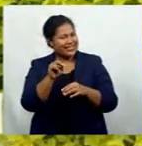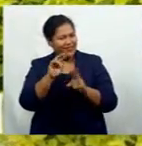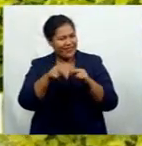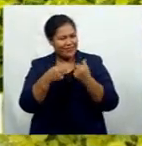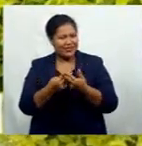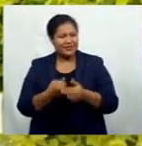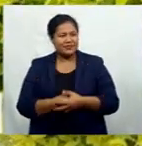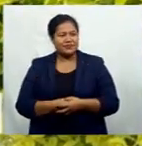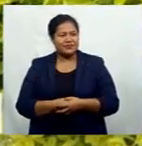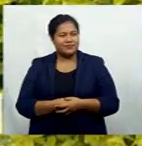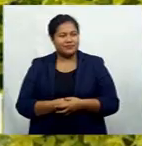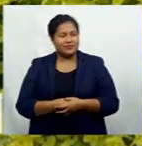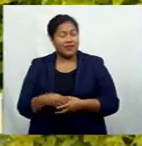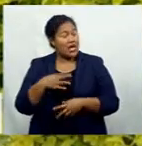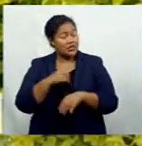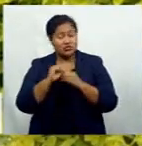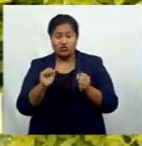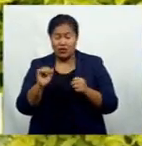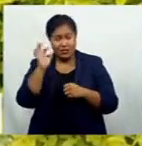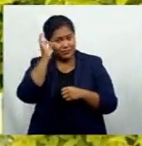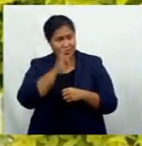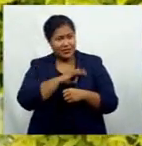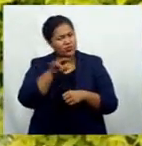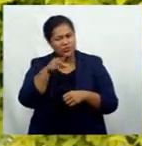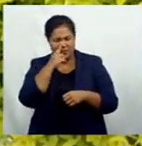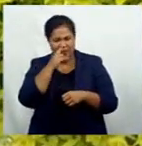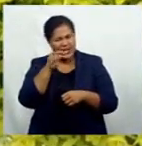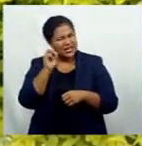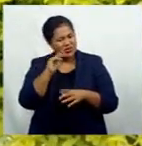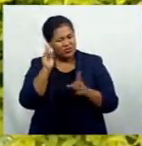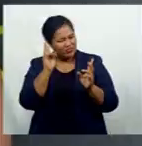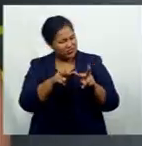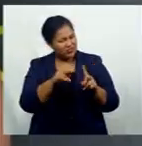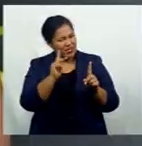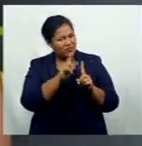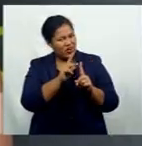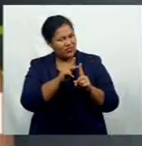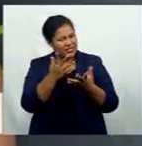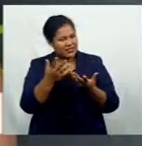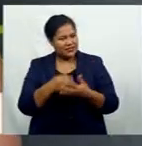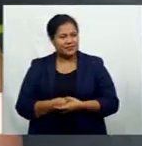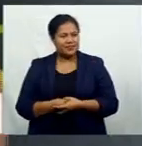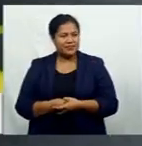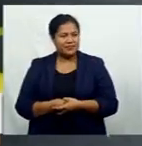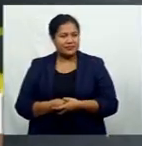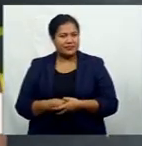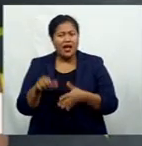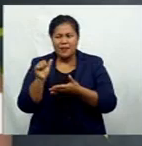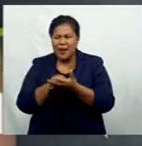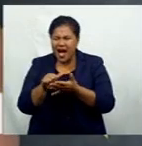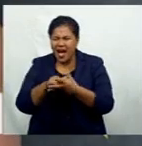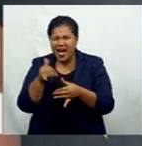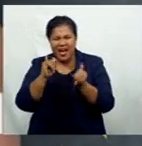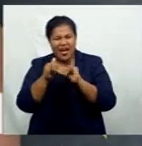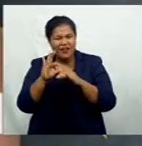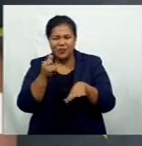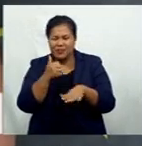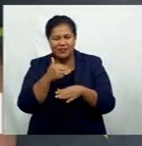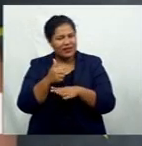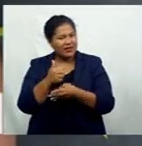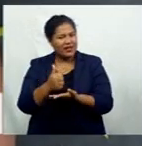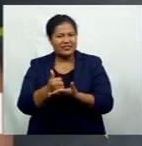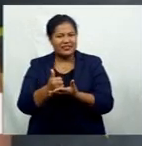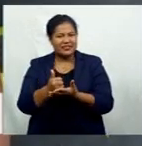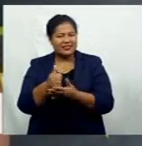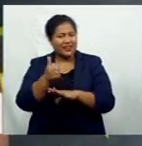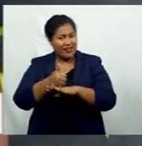I strongly believe those people need to re-look at their priorities. Buying liquor from the government assistance for me